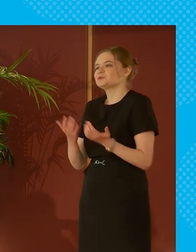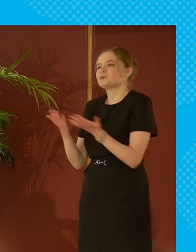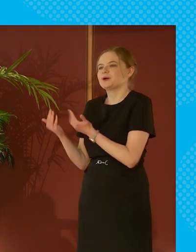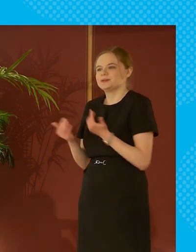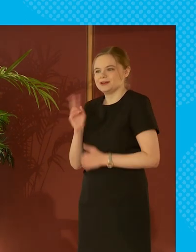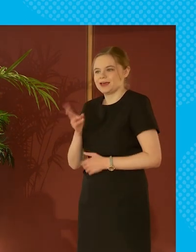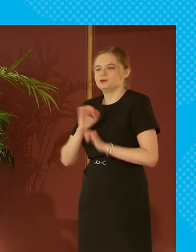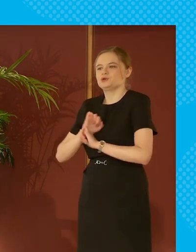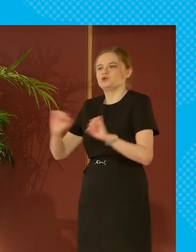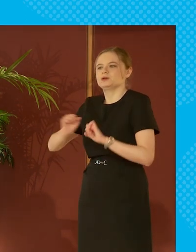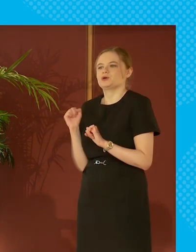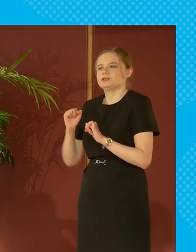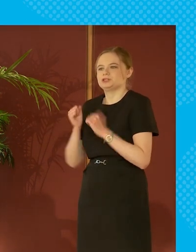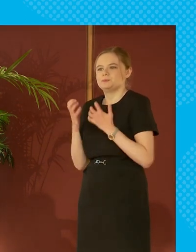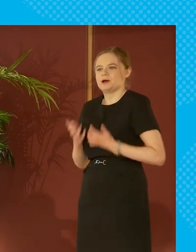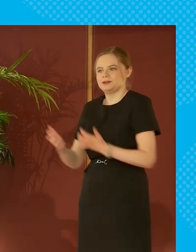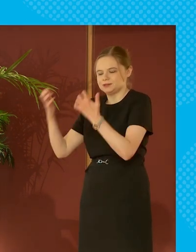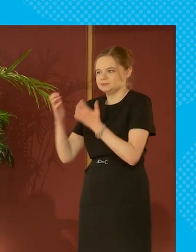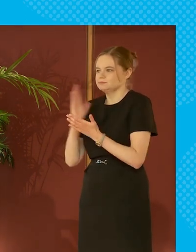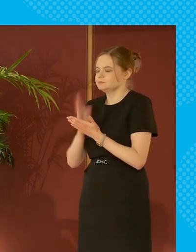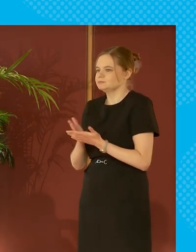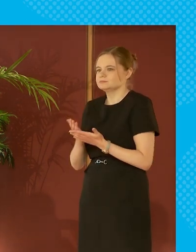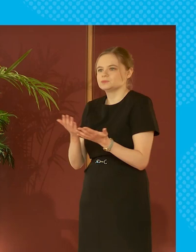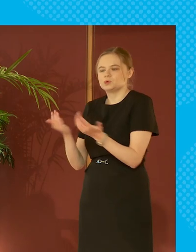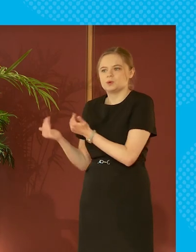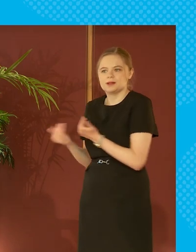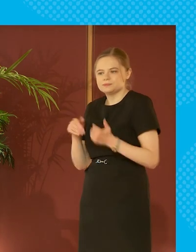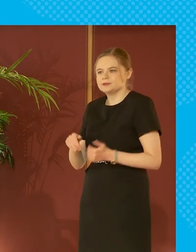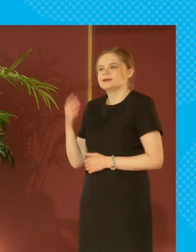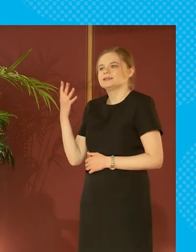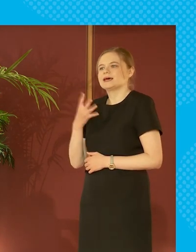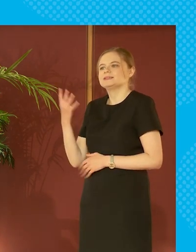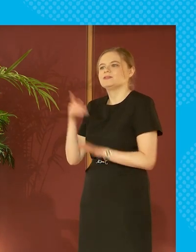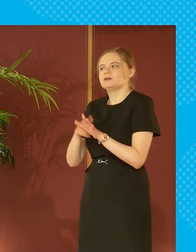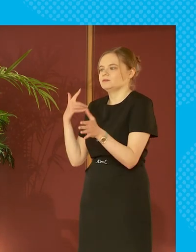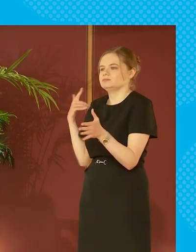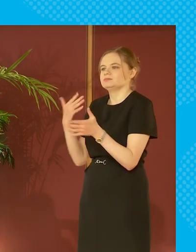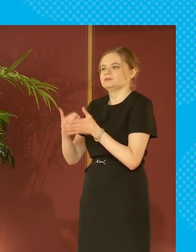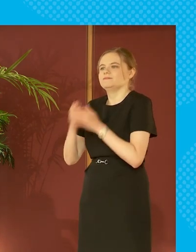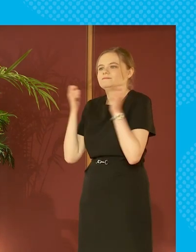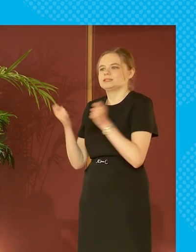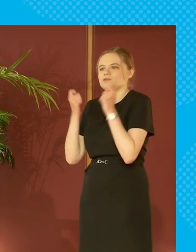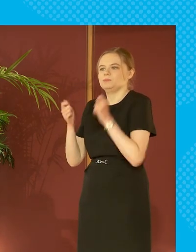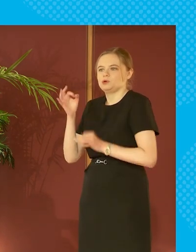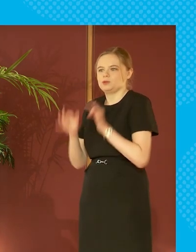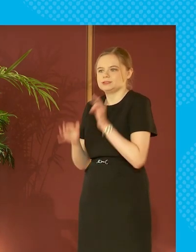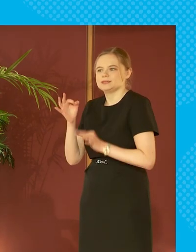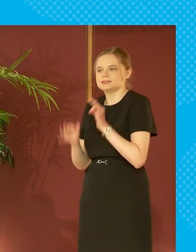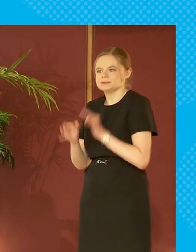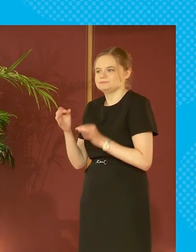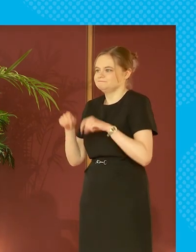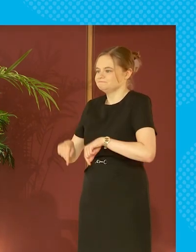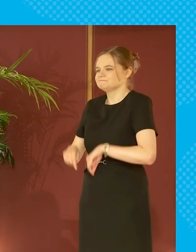Welcome again to your Scottish Parliament. You are very welcome to what is the 19th year of the Festival of Politics